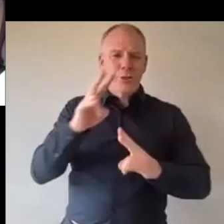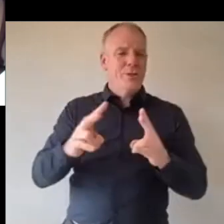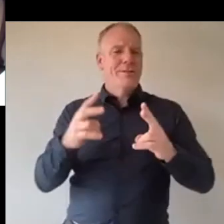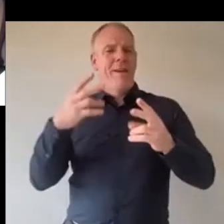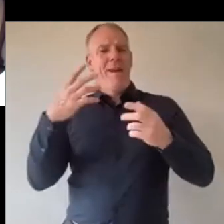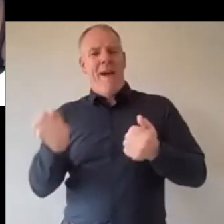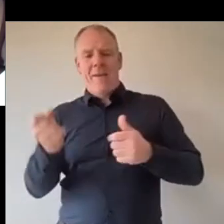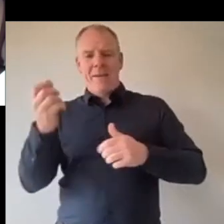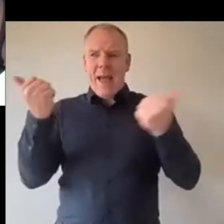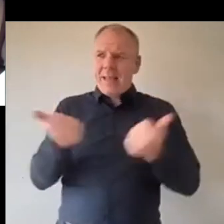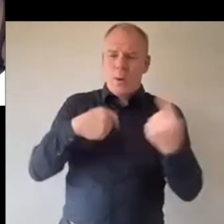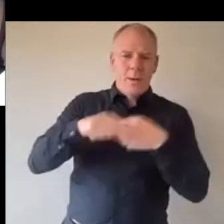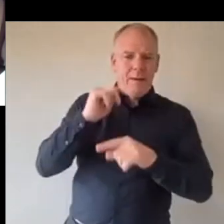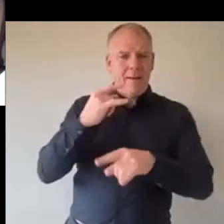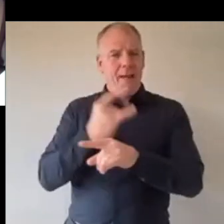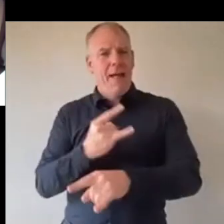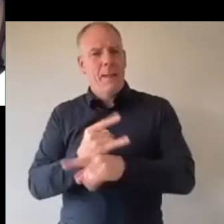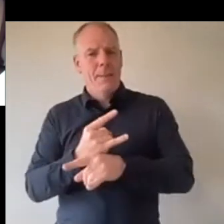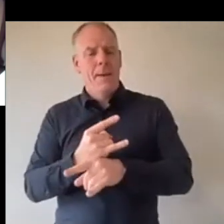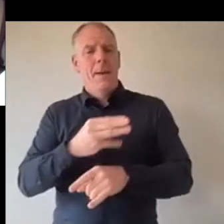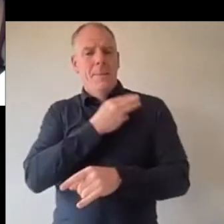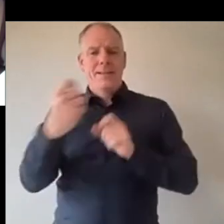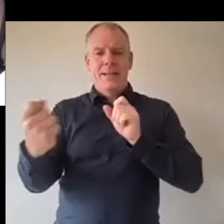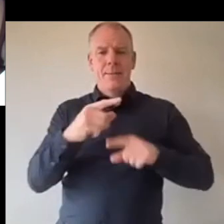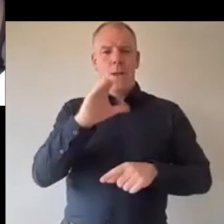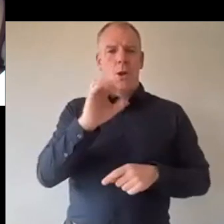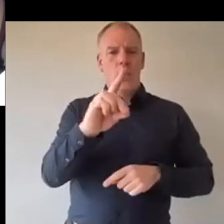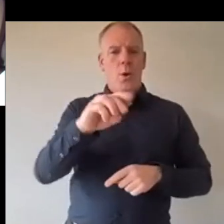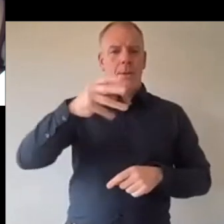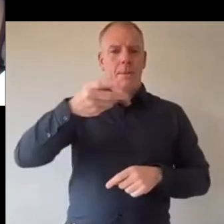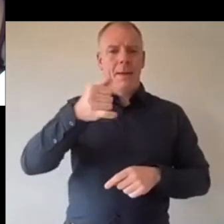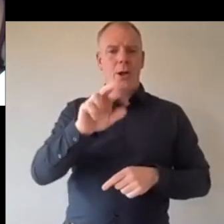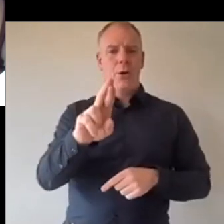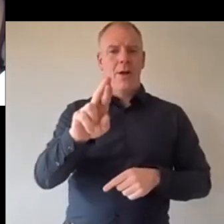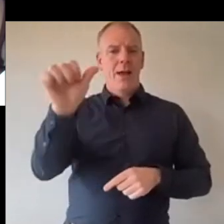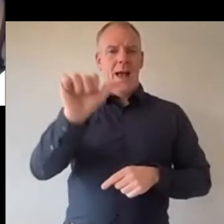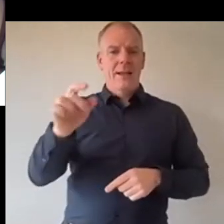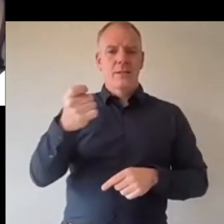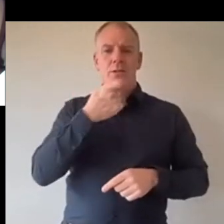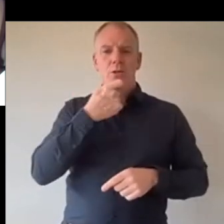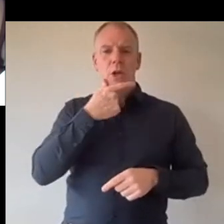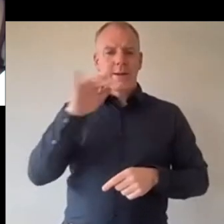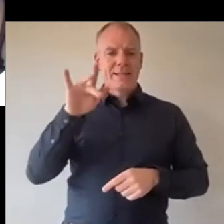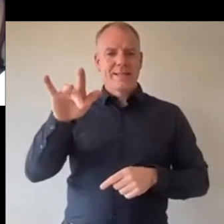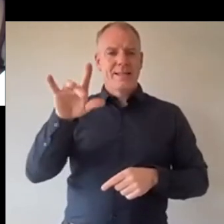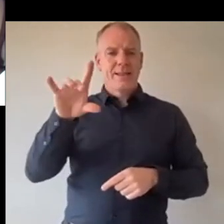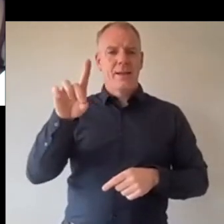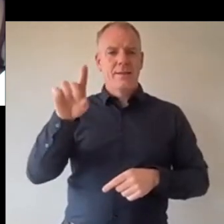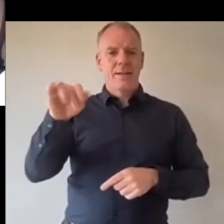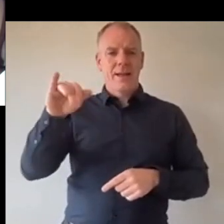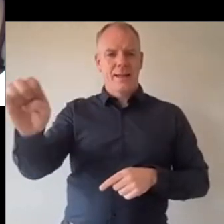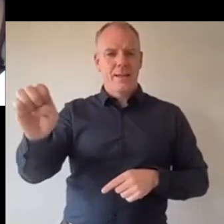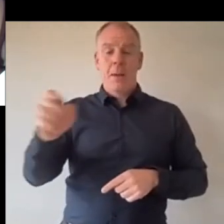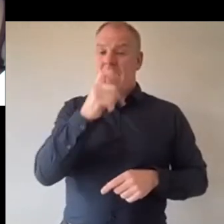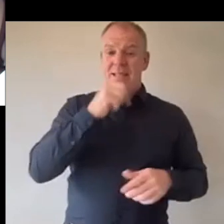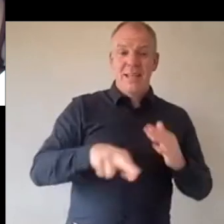uh thing that we can help with please email me at lord mayor at dublin city.ie that's lord mayor at dublin city.ie whether it's your